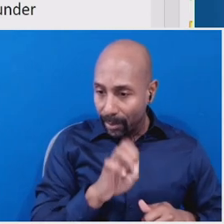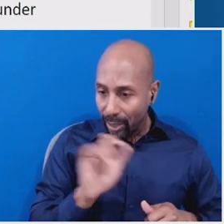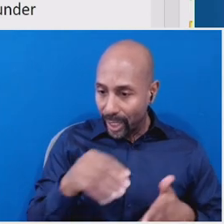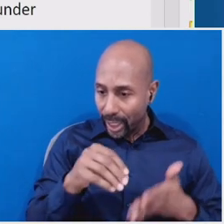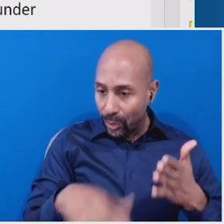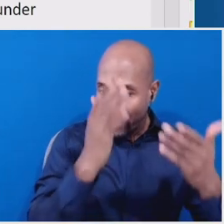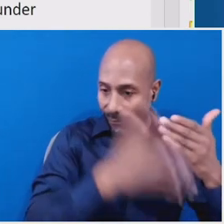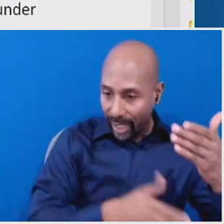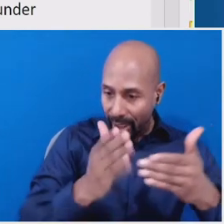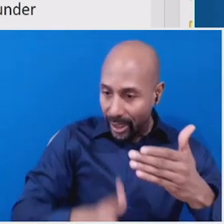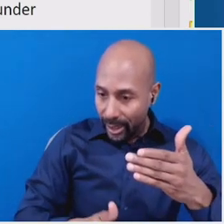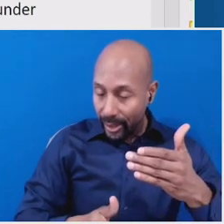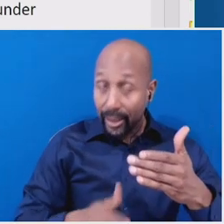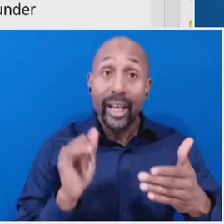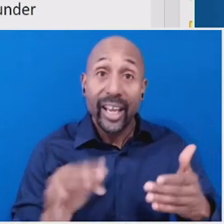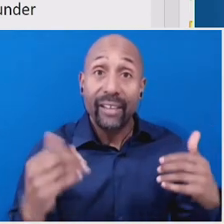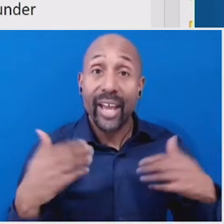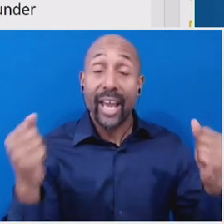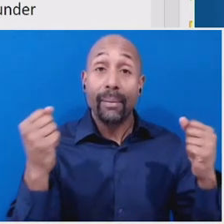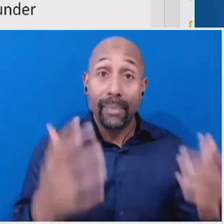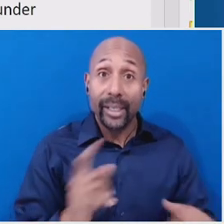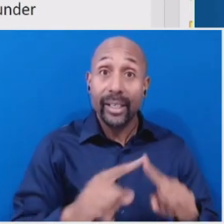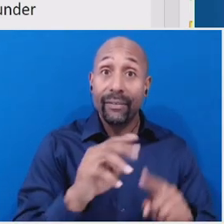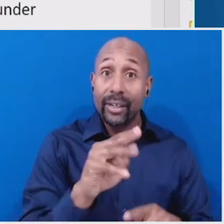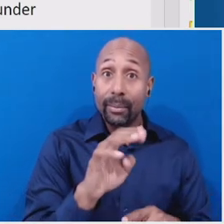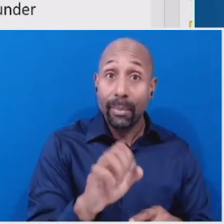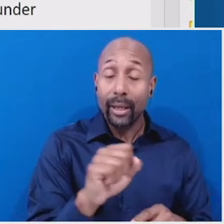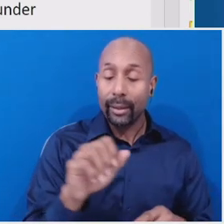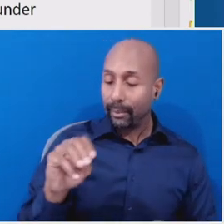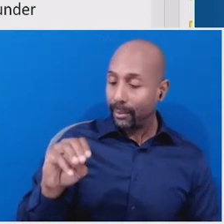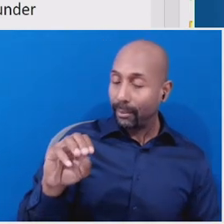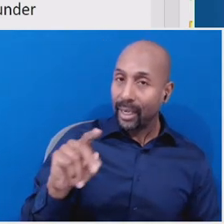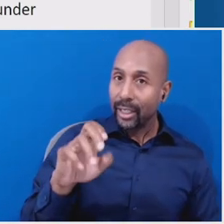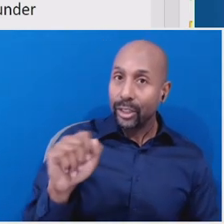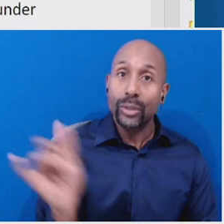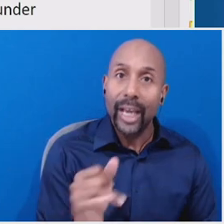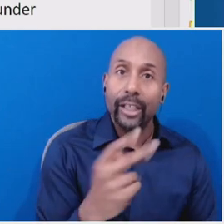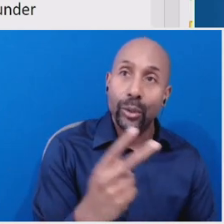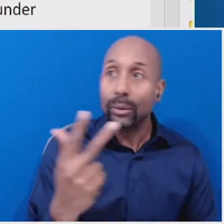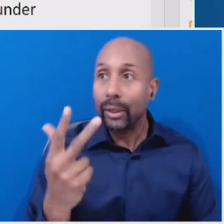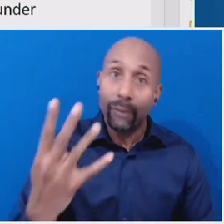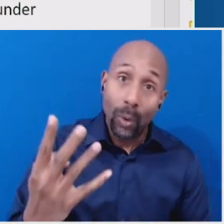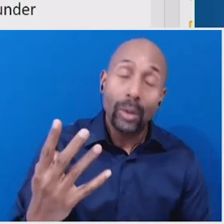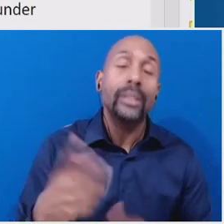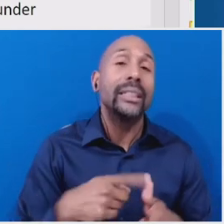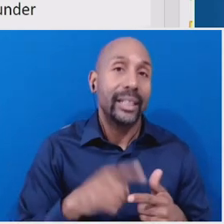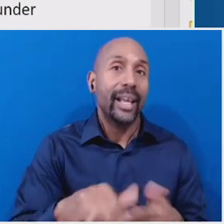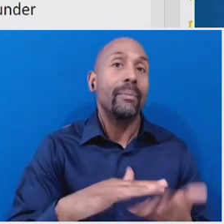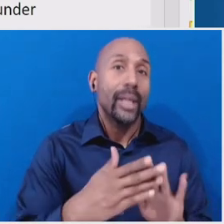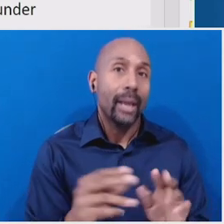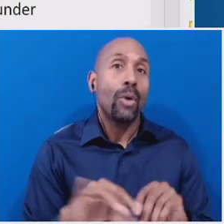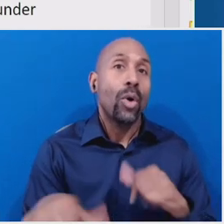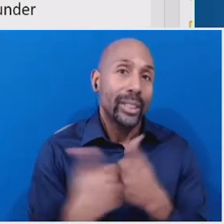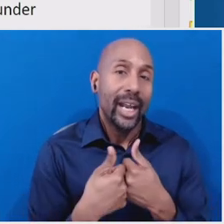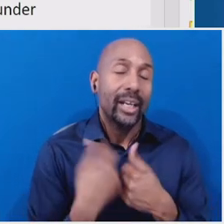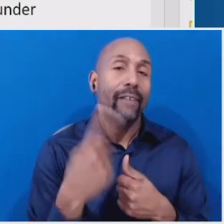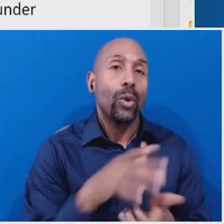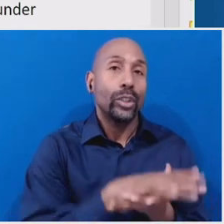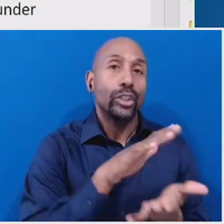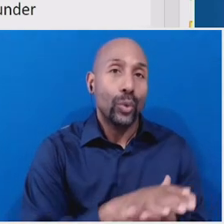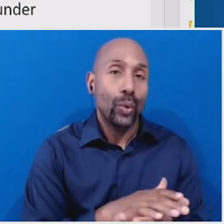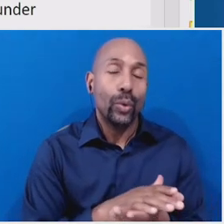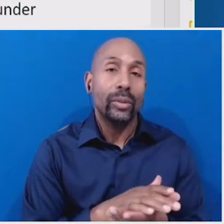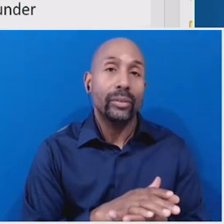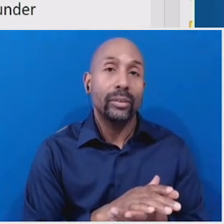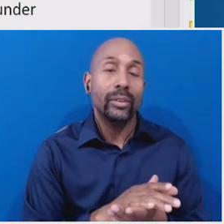were many modules, more than two, for example, if there were three or four, um, this became, uh, a challenging, uh, administrative process.